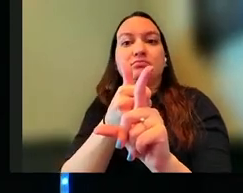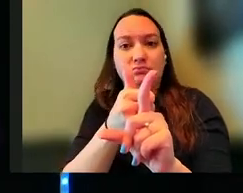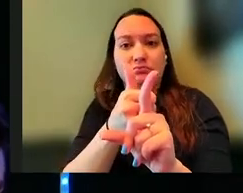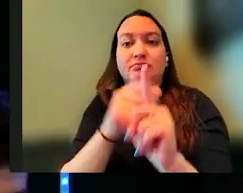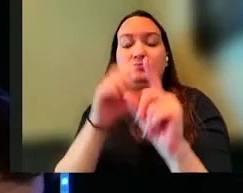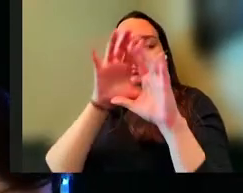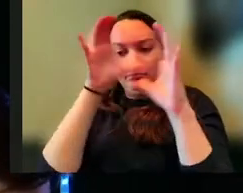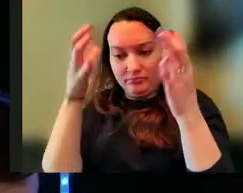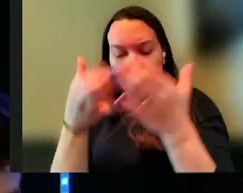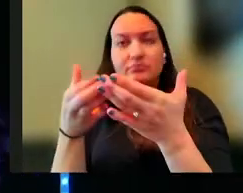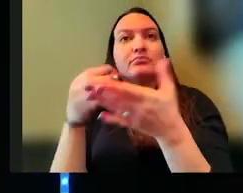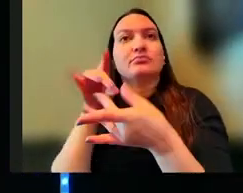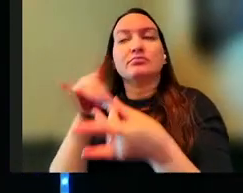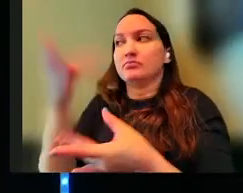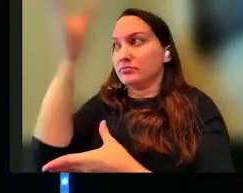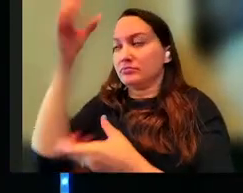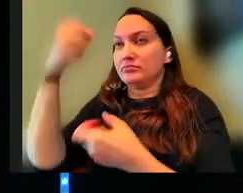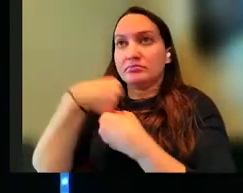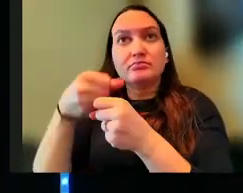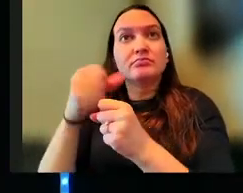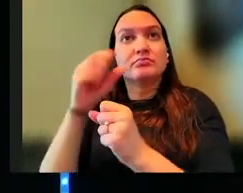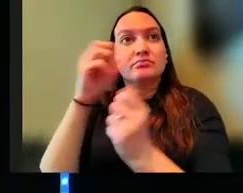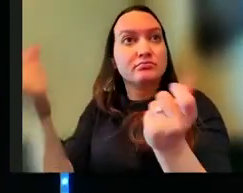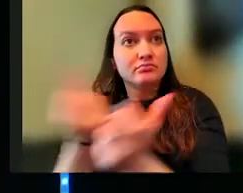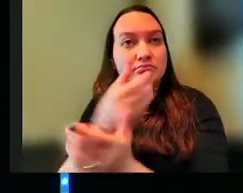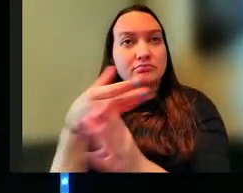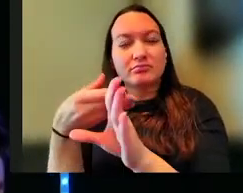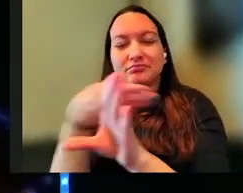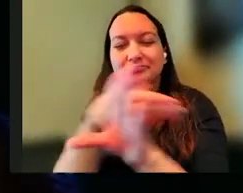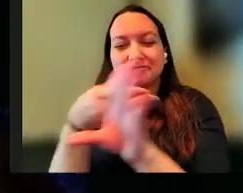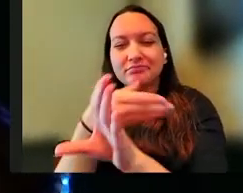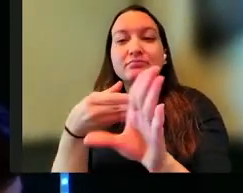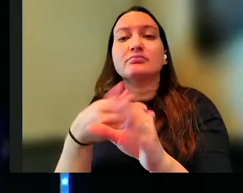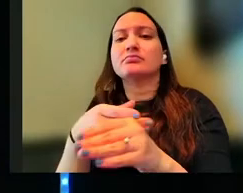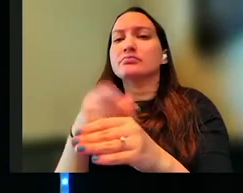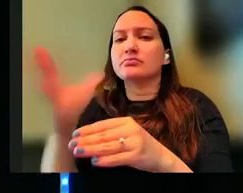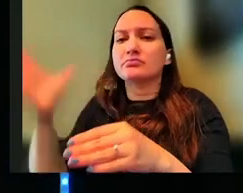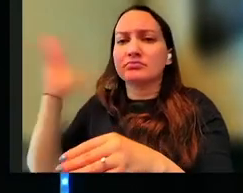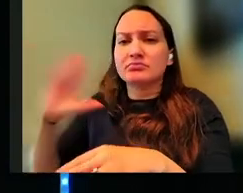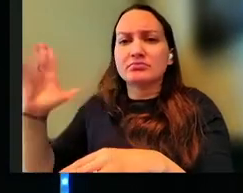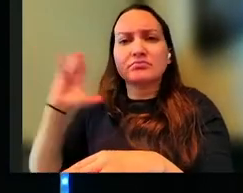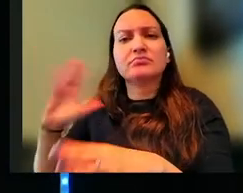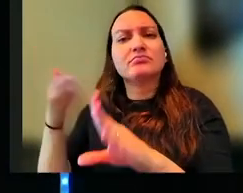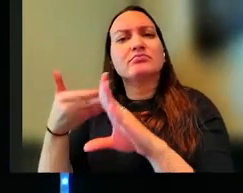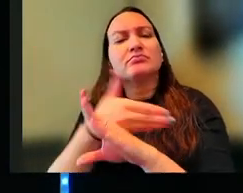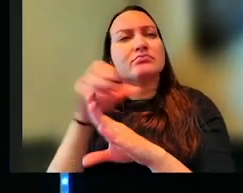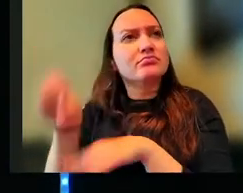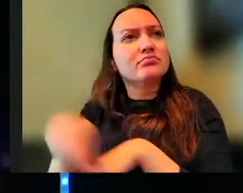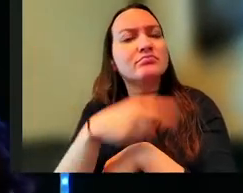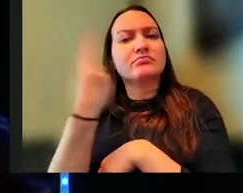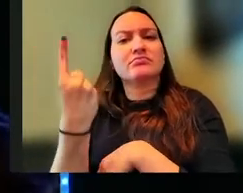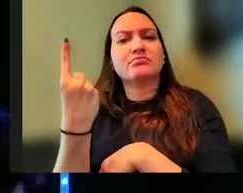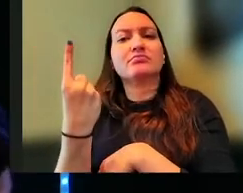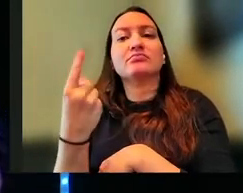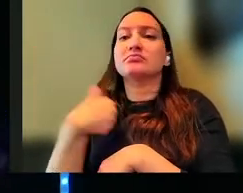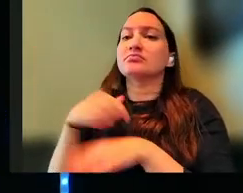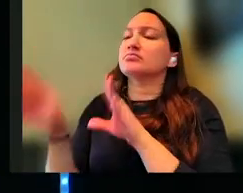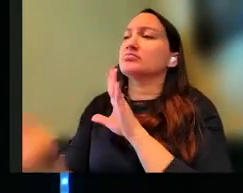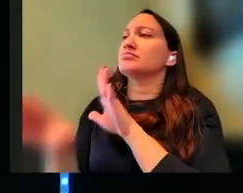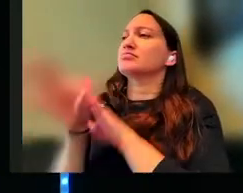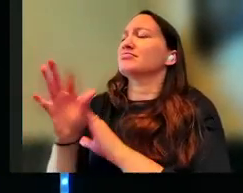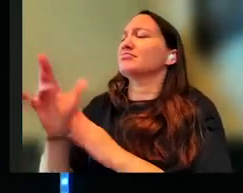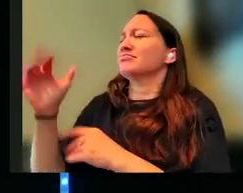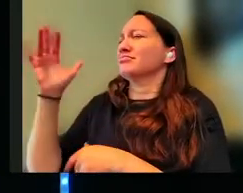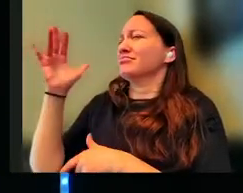when God created all things before he did. It's the Lord formed me from the beginning before he created anything else. I was appointed in